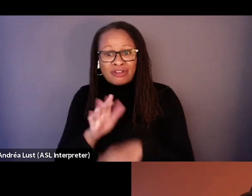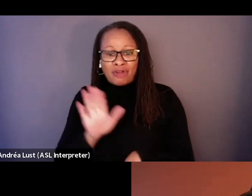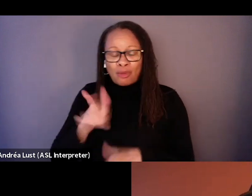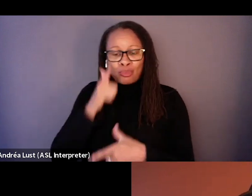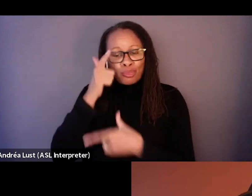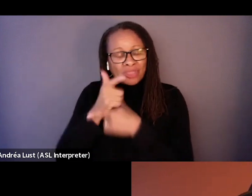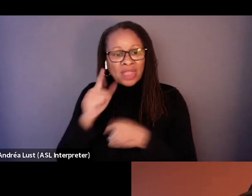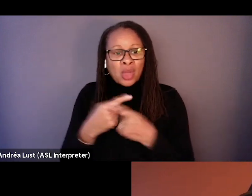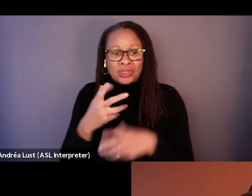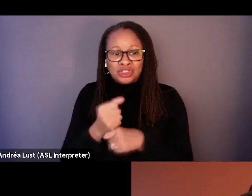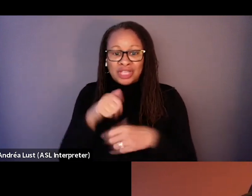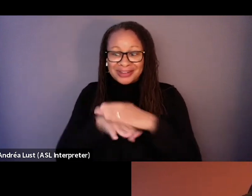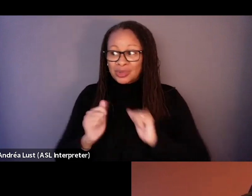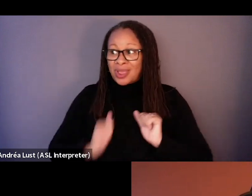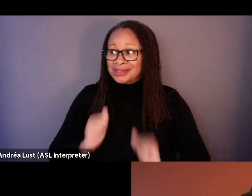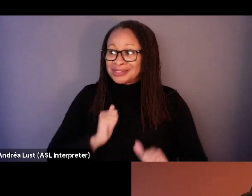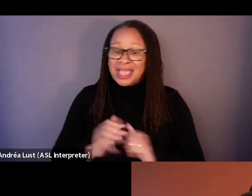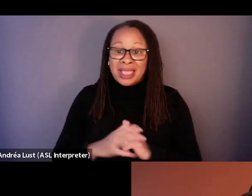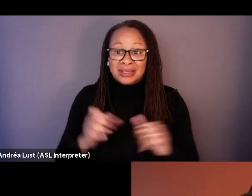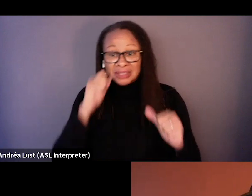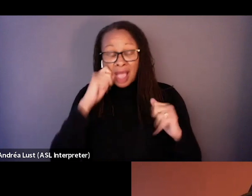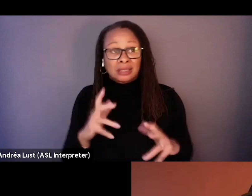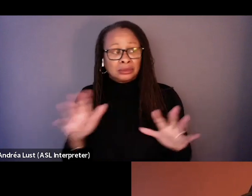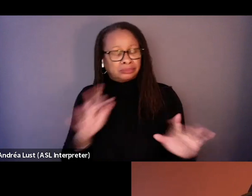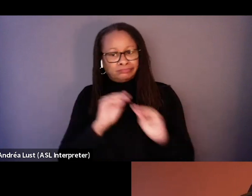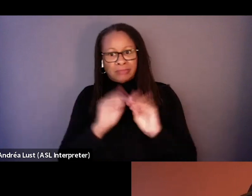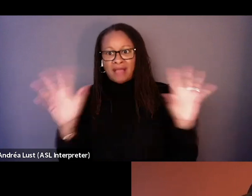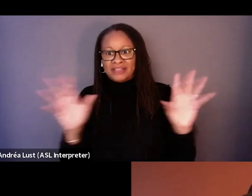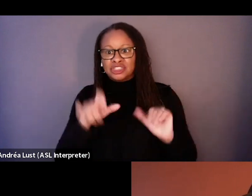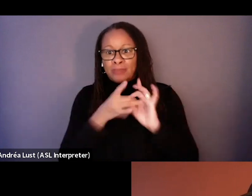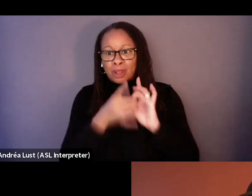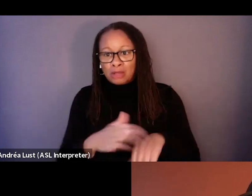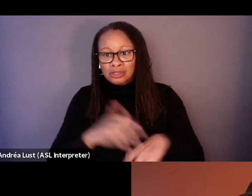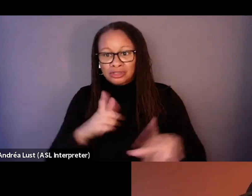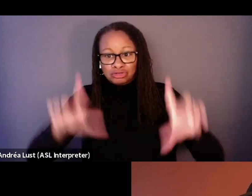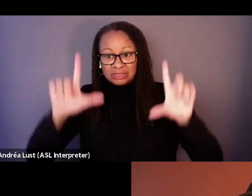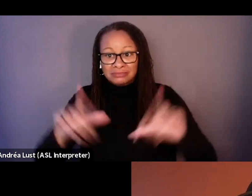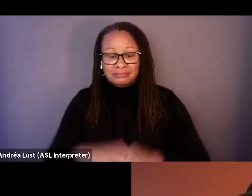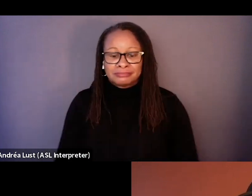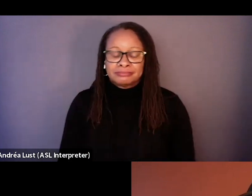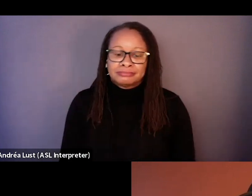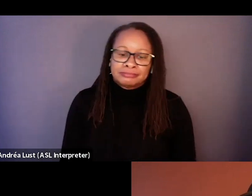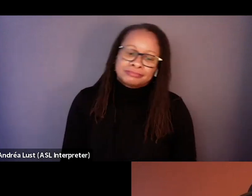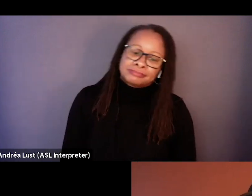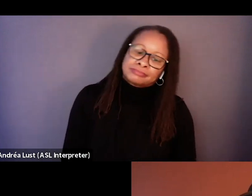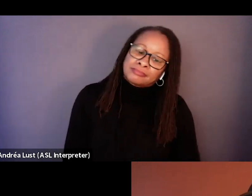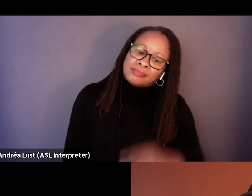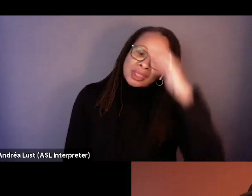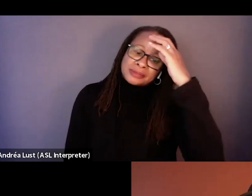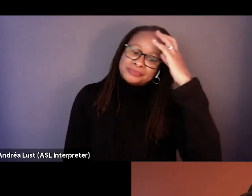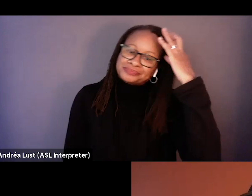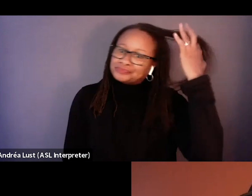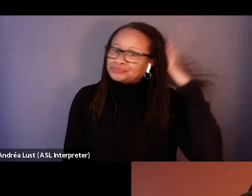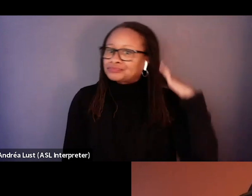when she got into acting and suddenly it was so apparent that she belonged on the screen? I was very young when